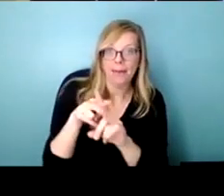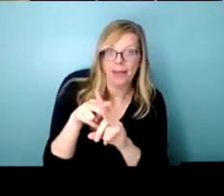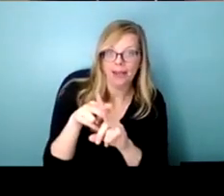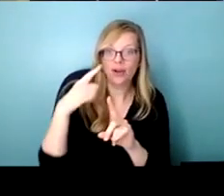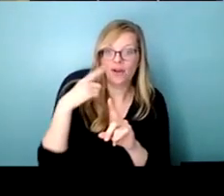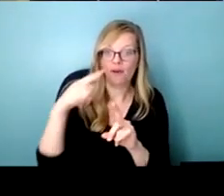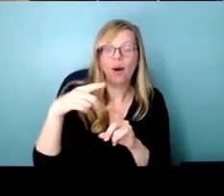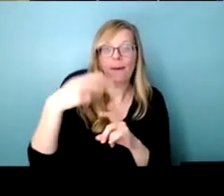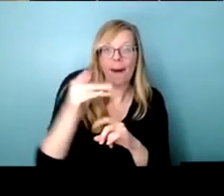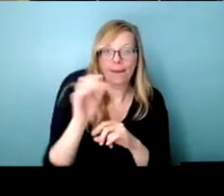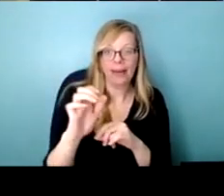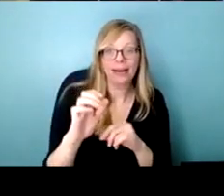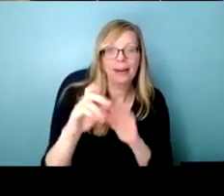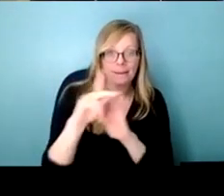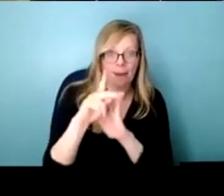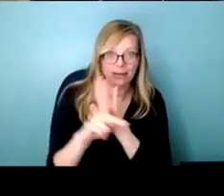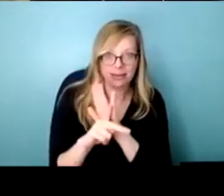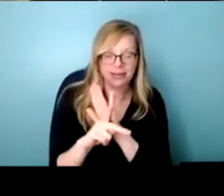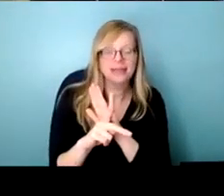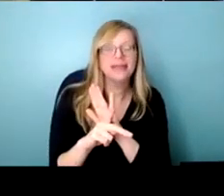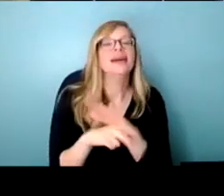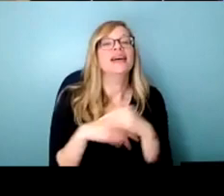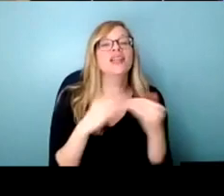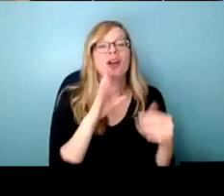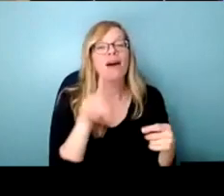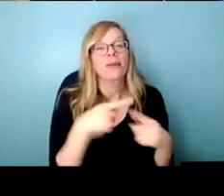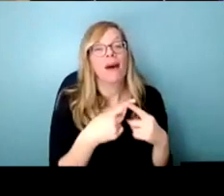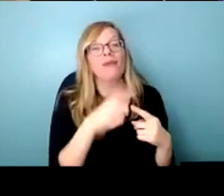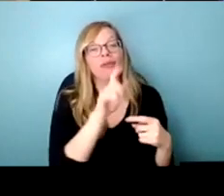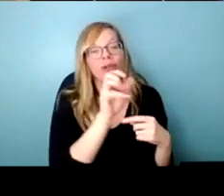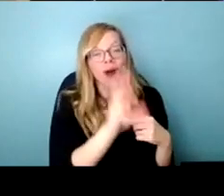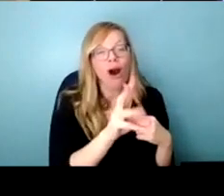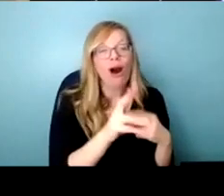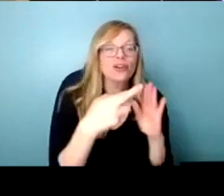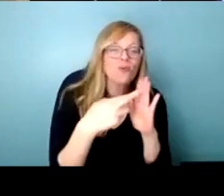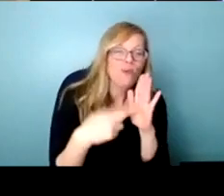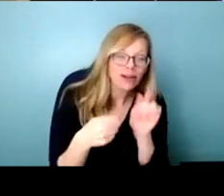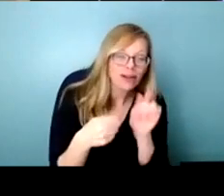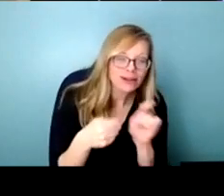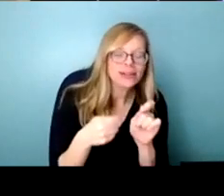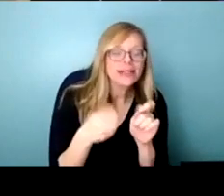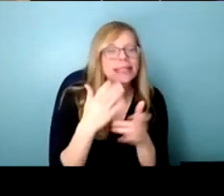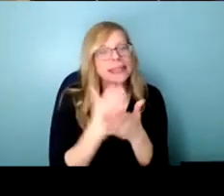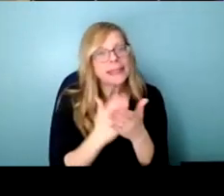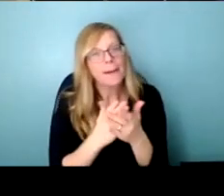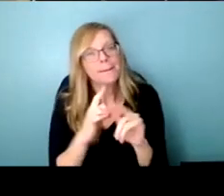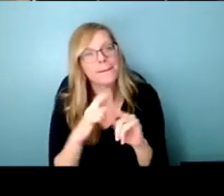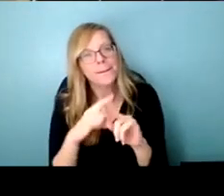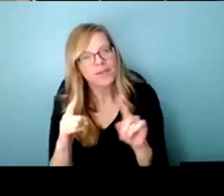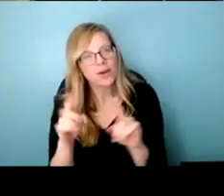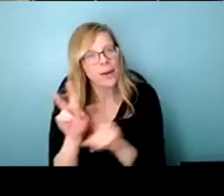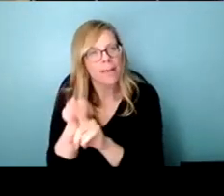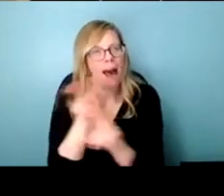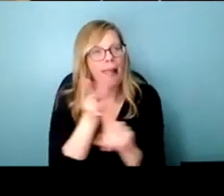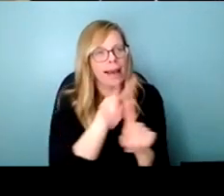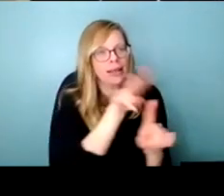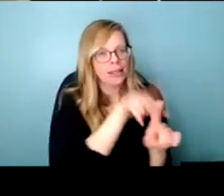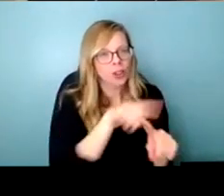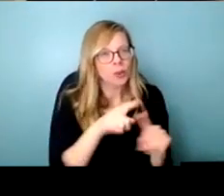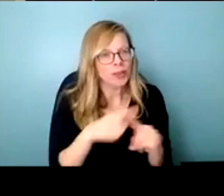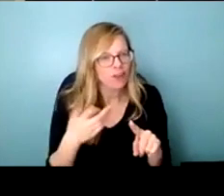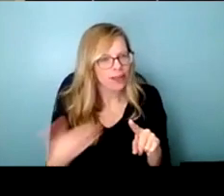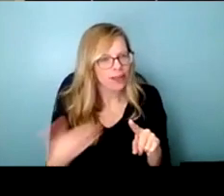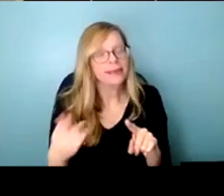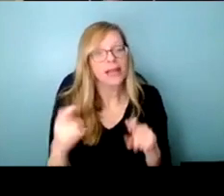now again we're talking about the laws the regulations and all those things that some of them apply to different different things so they could have